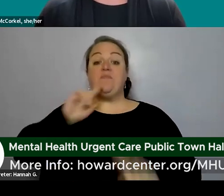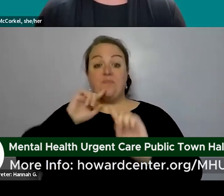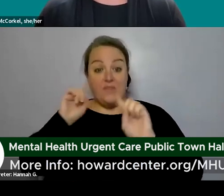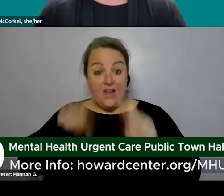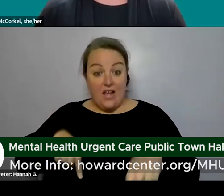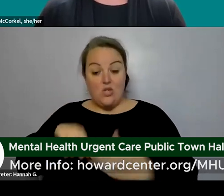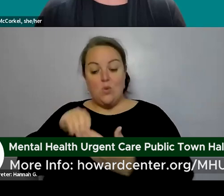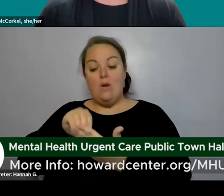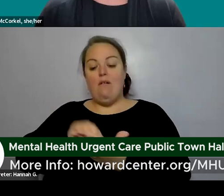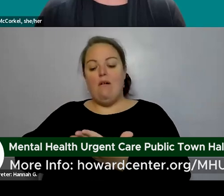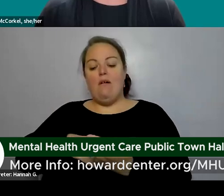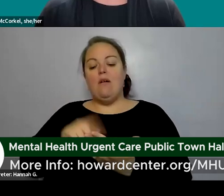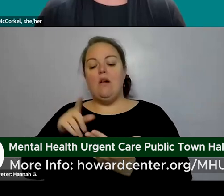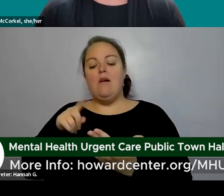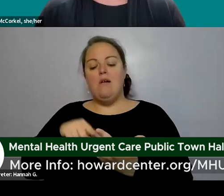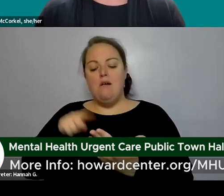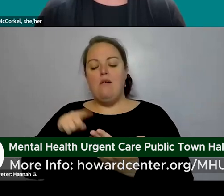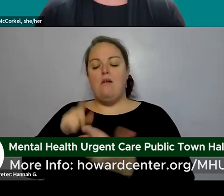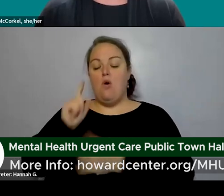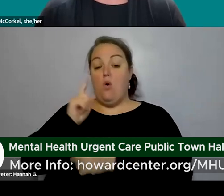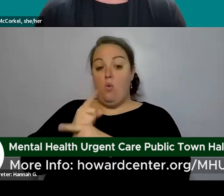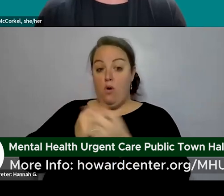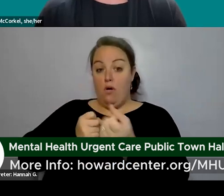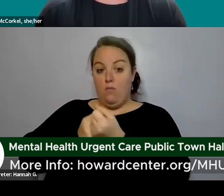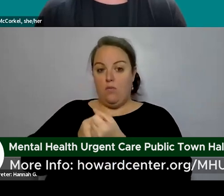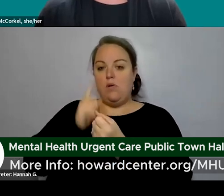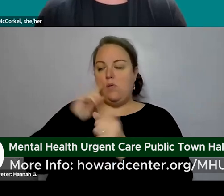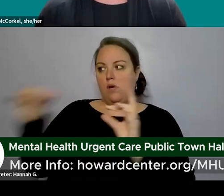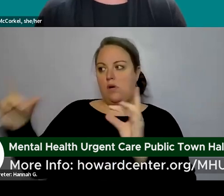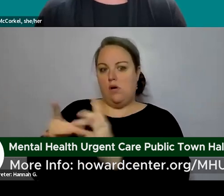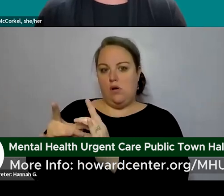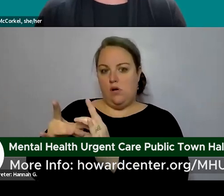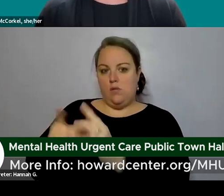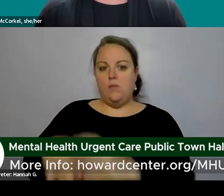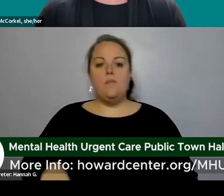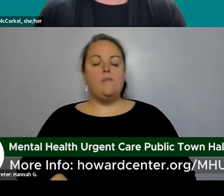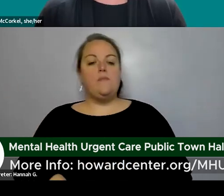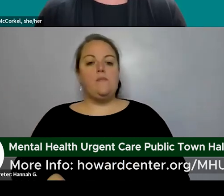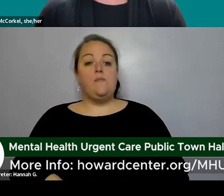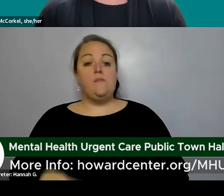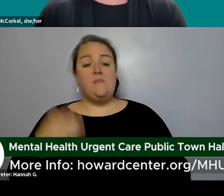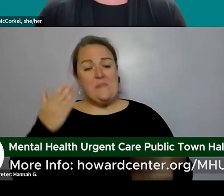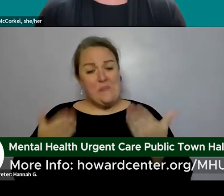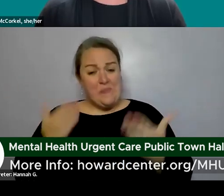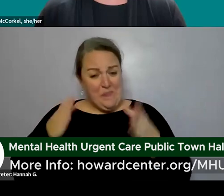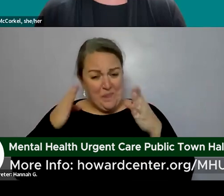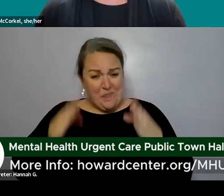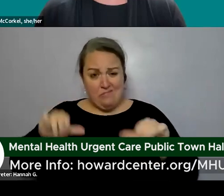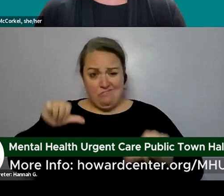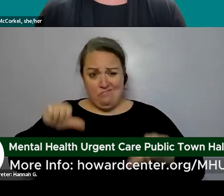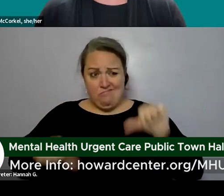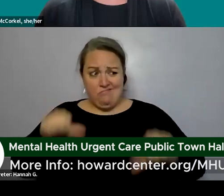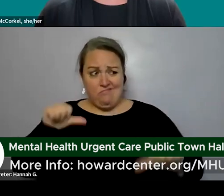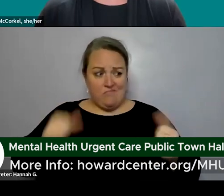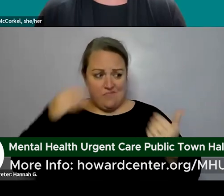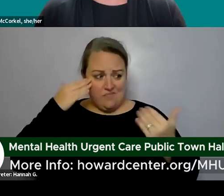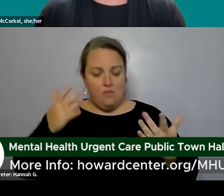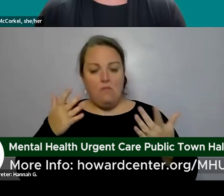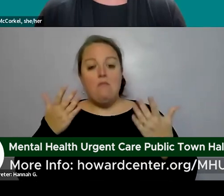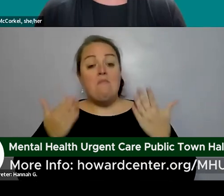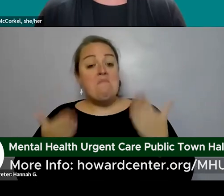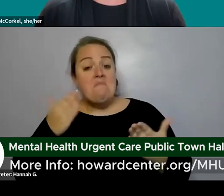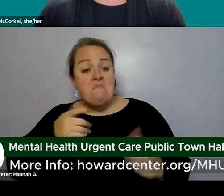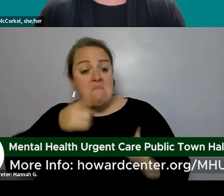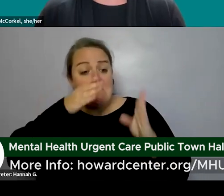with the guest to help connect them to the right supports it could be that someone really isn't sure what they want or they may feel embarrassed